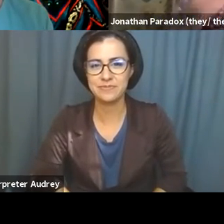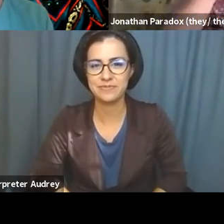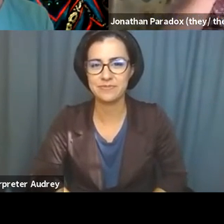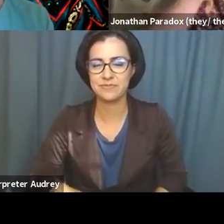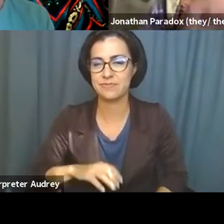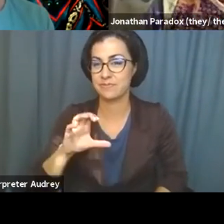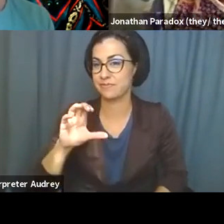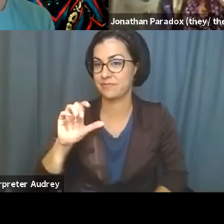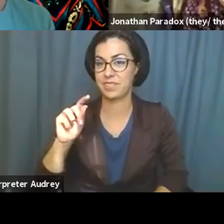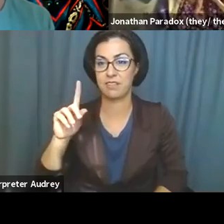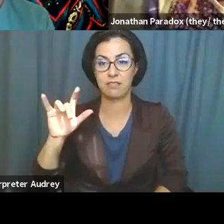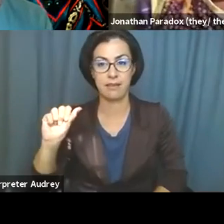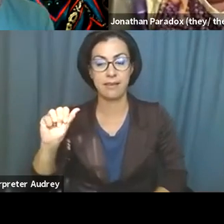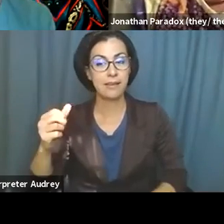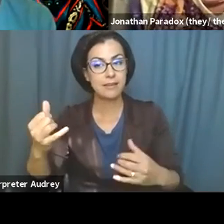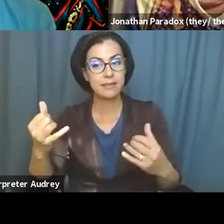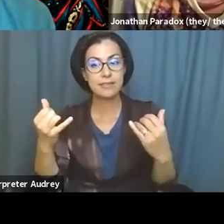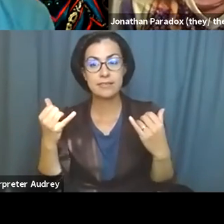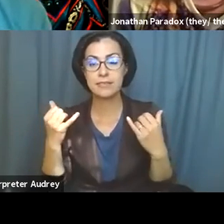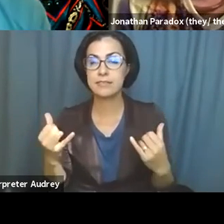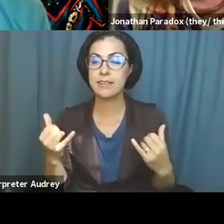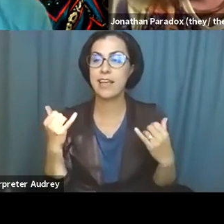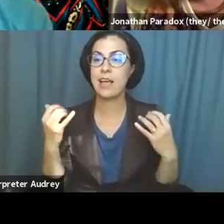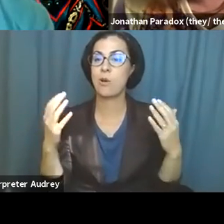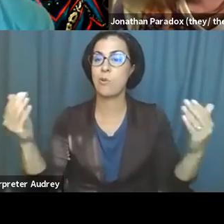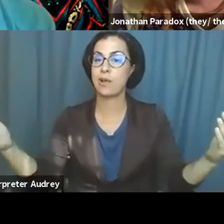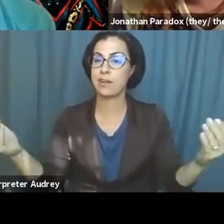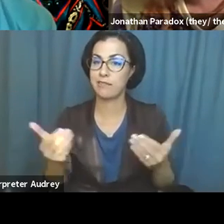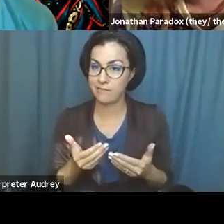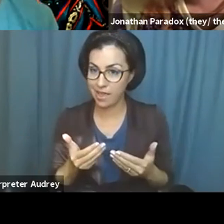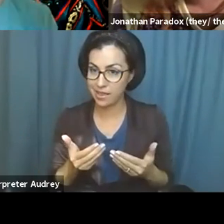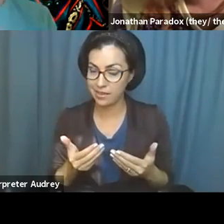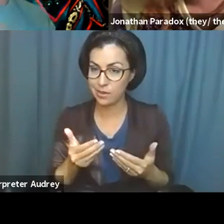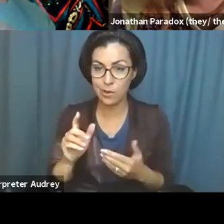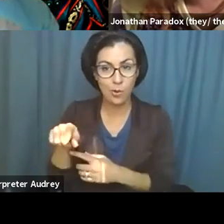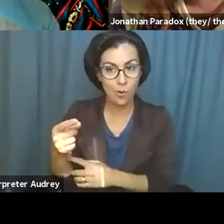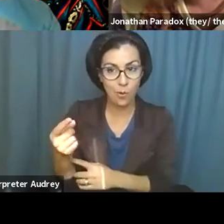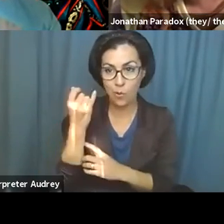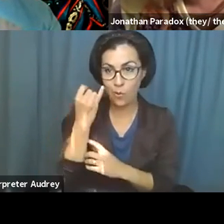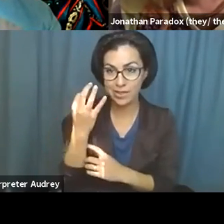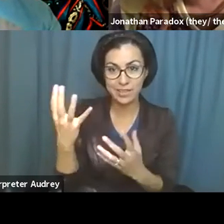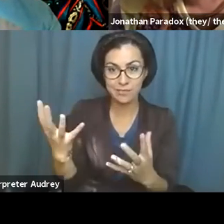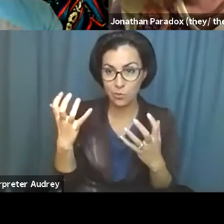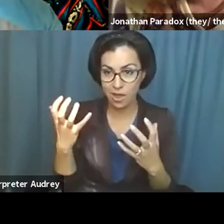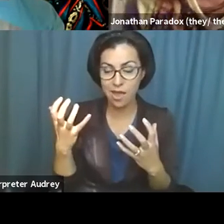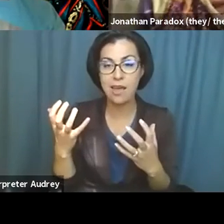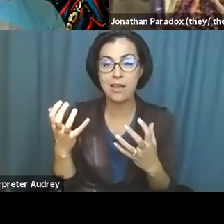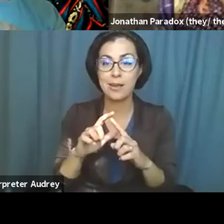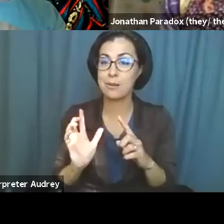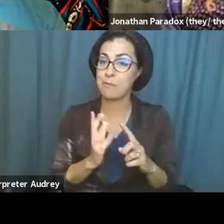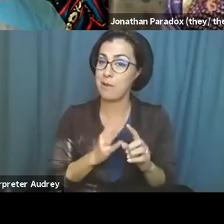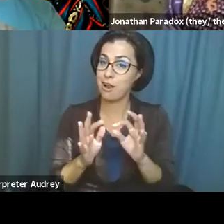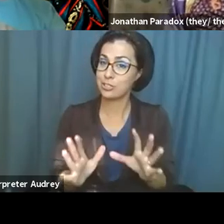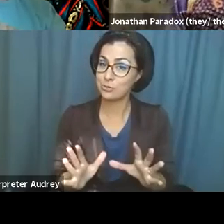Now at this time, I would like to invite only if you, um, would like to, but our sign